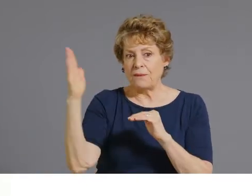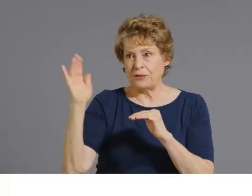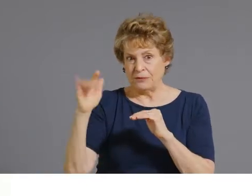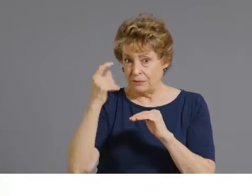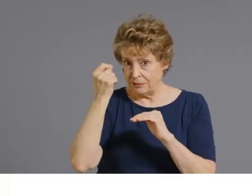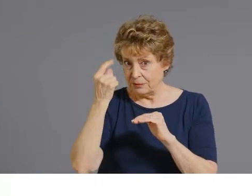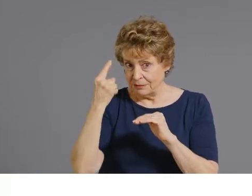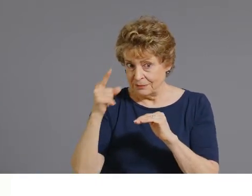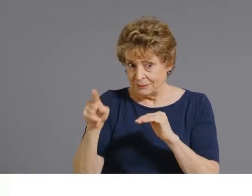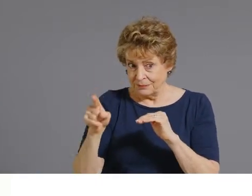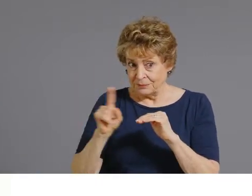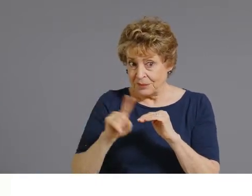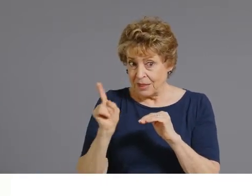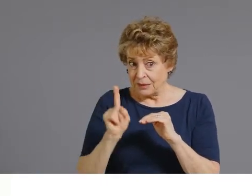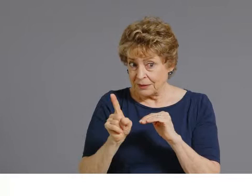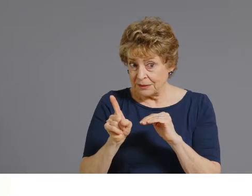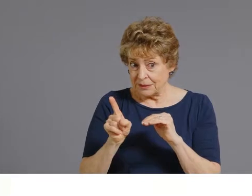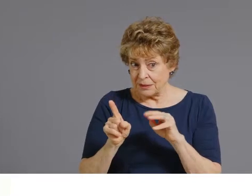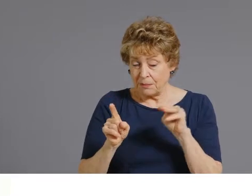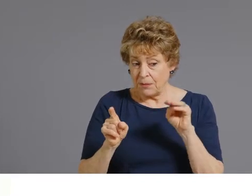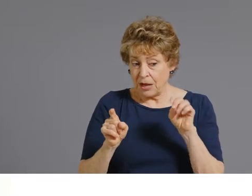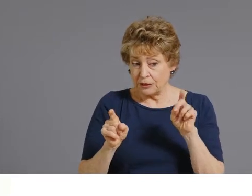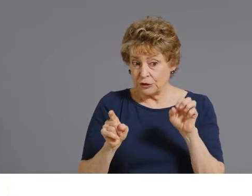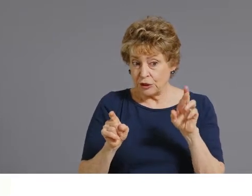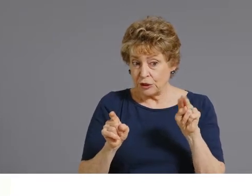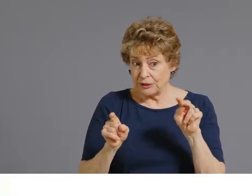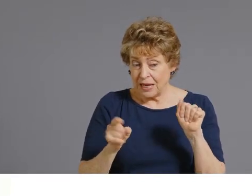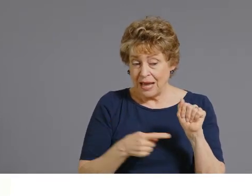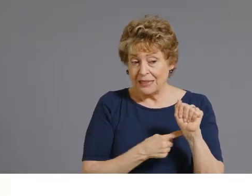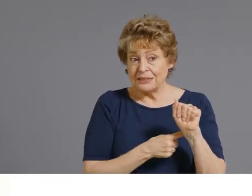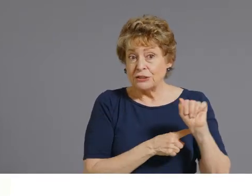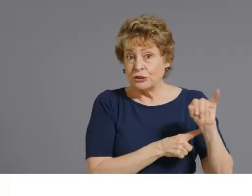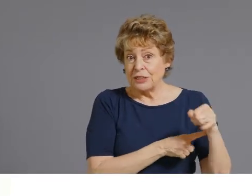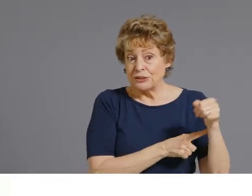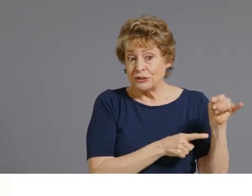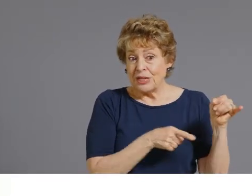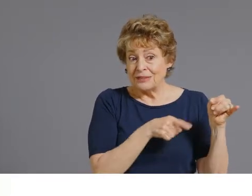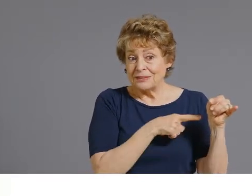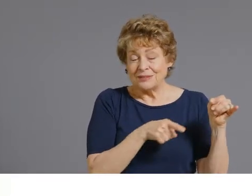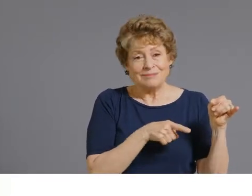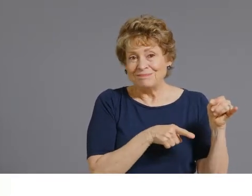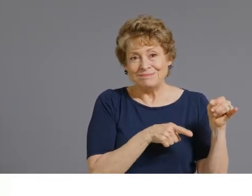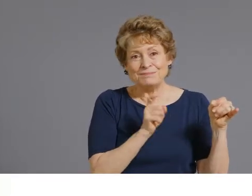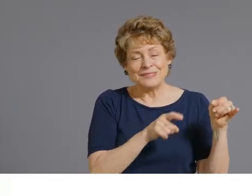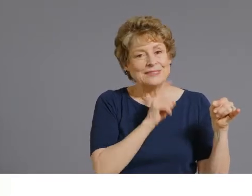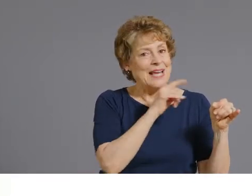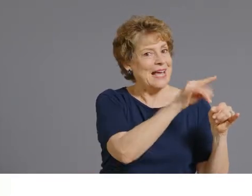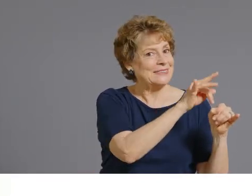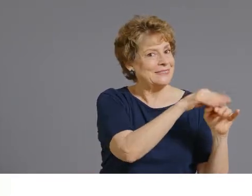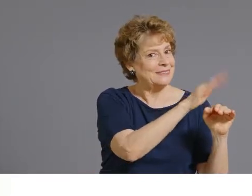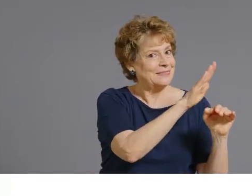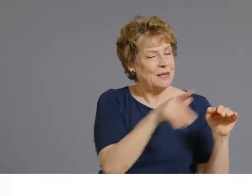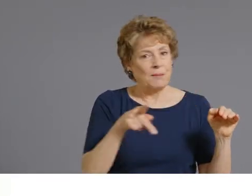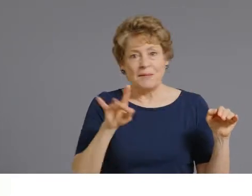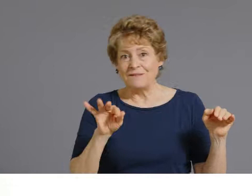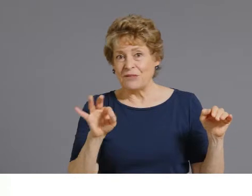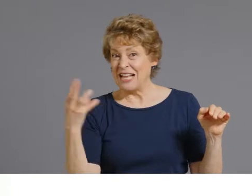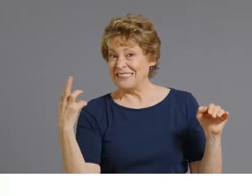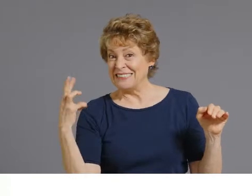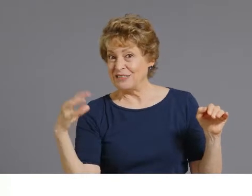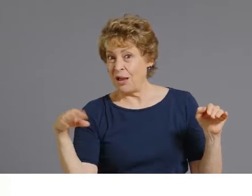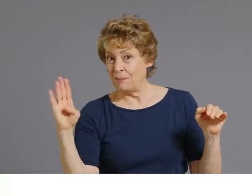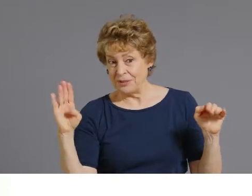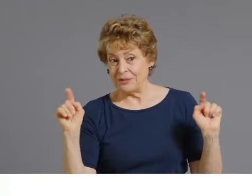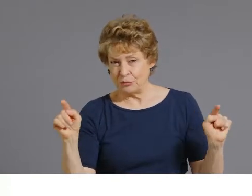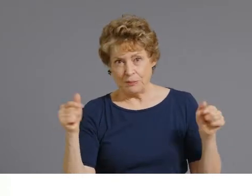Moderna, those are 18 and older. So if you've got an adolescent that you're trying to get vaccinated, please make sure that you look for a